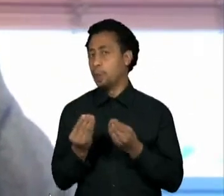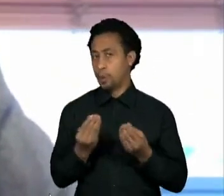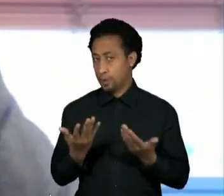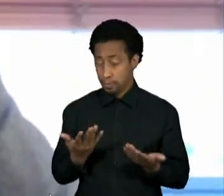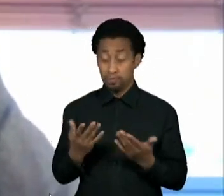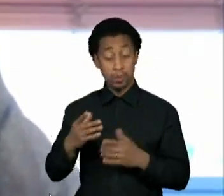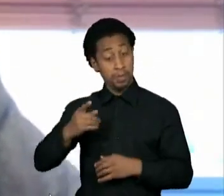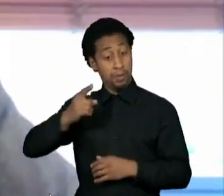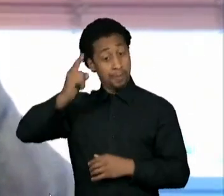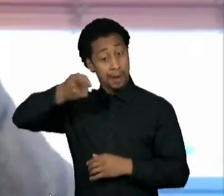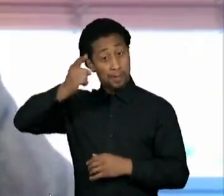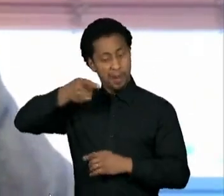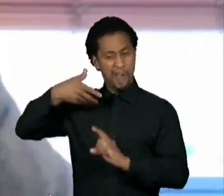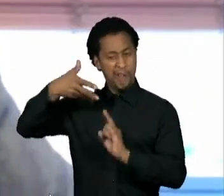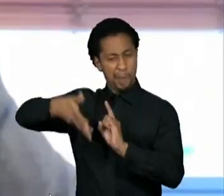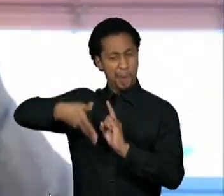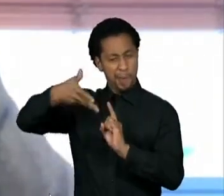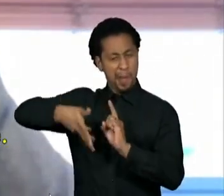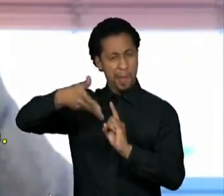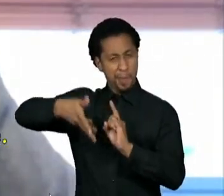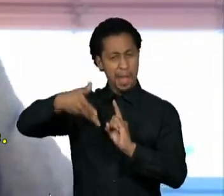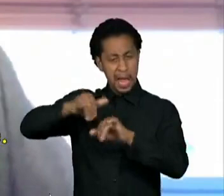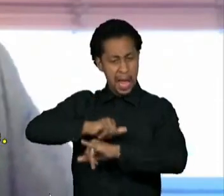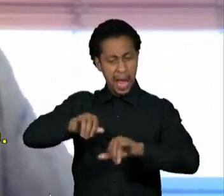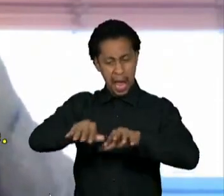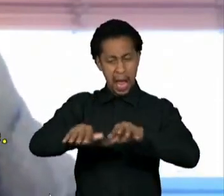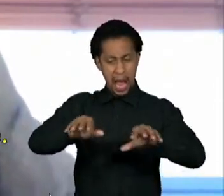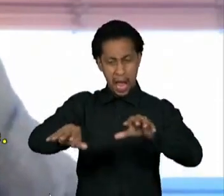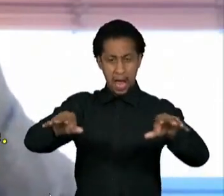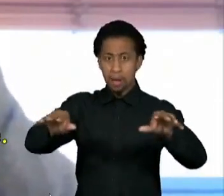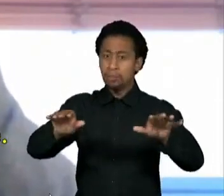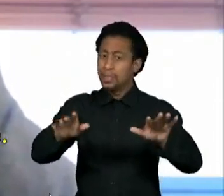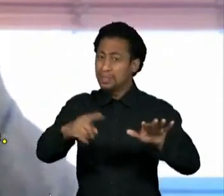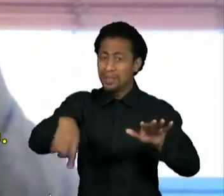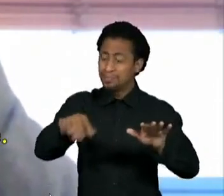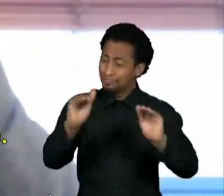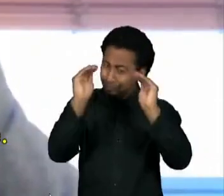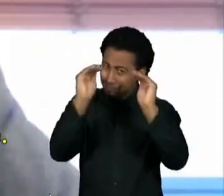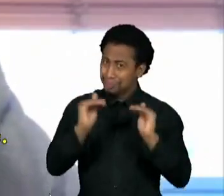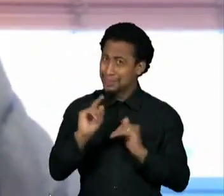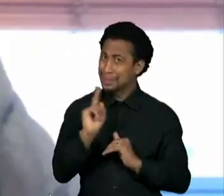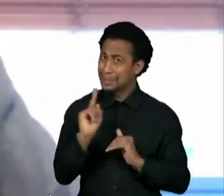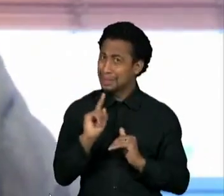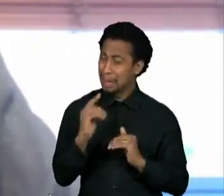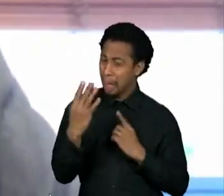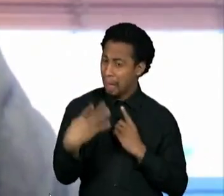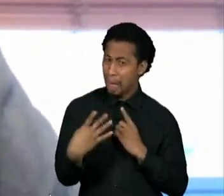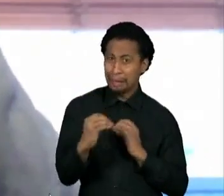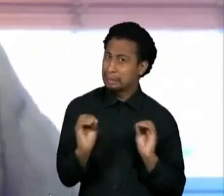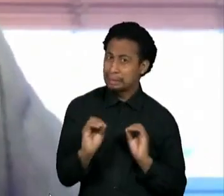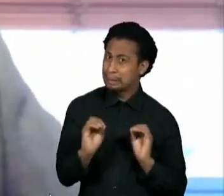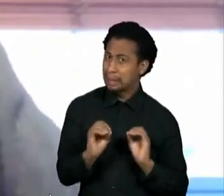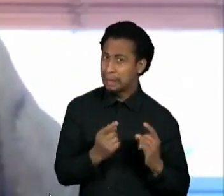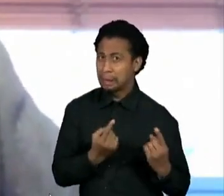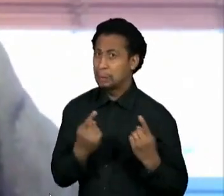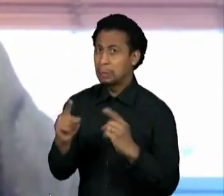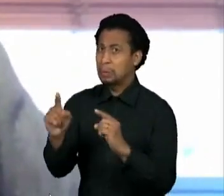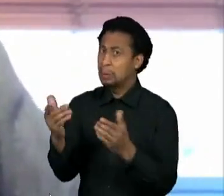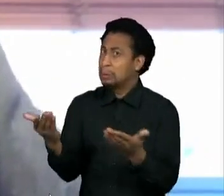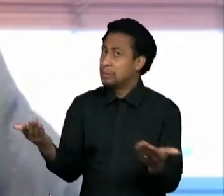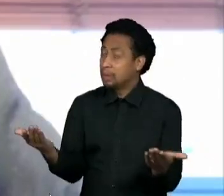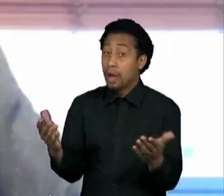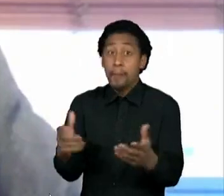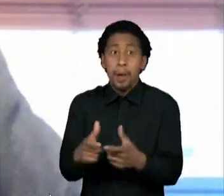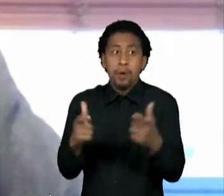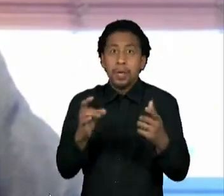wasn't able to do the damage that he, that he hoped to do and that many people feared he would do. What is Bolsonaro